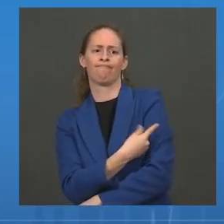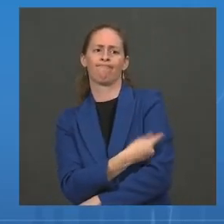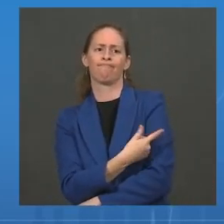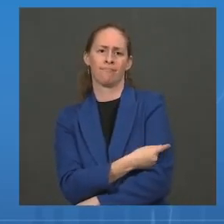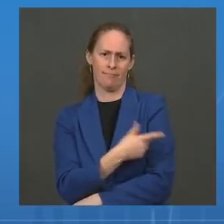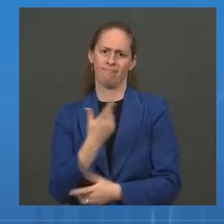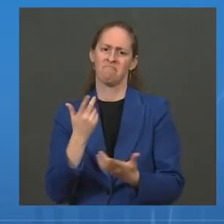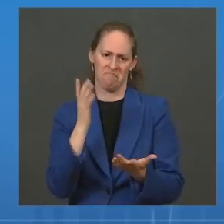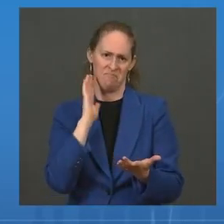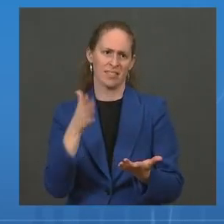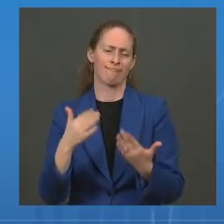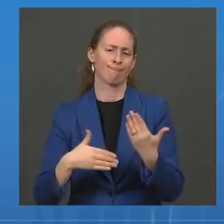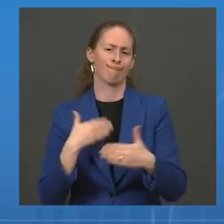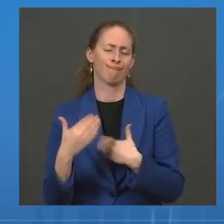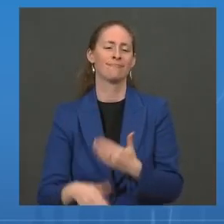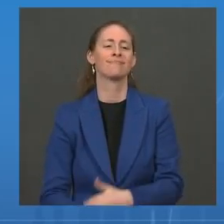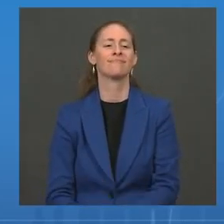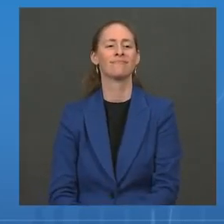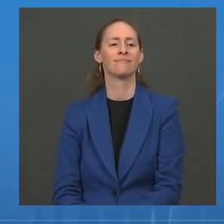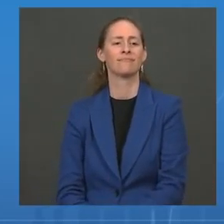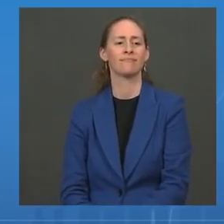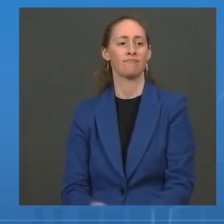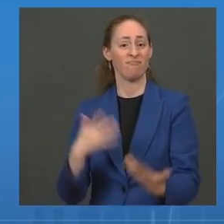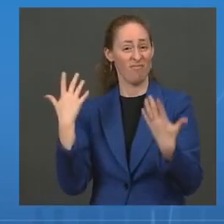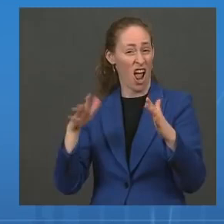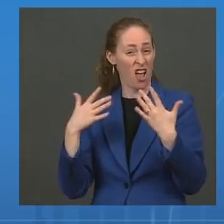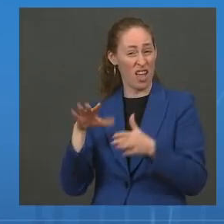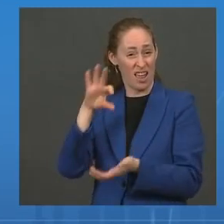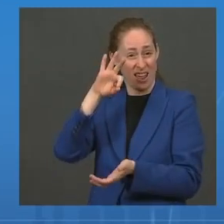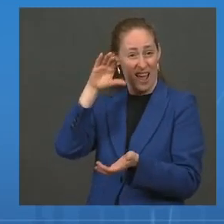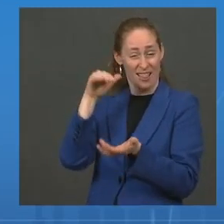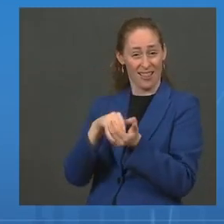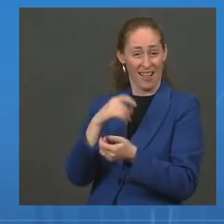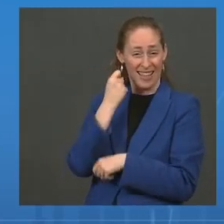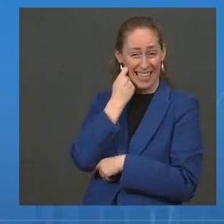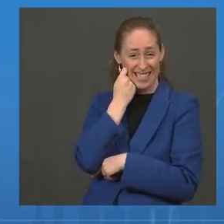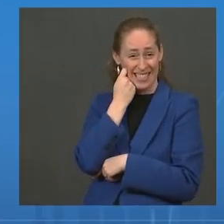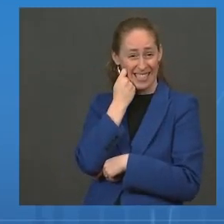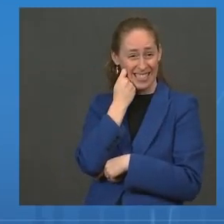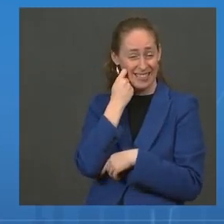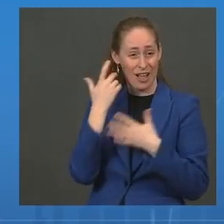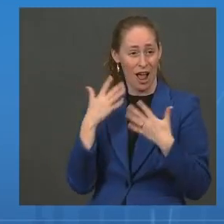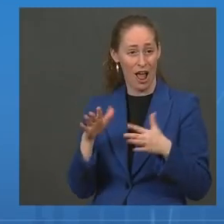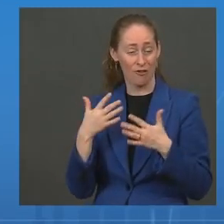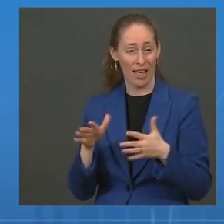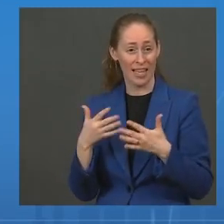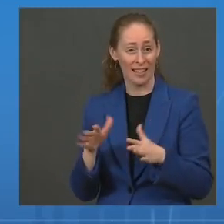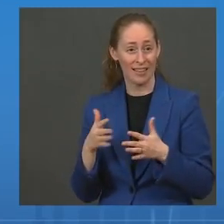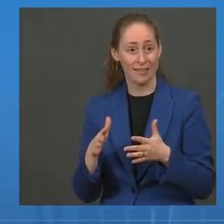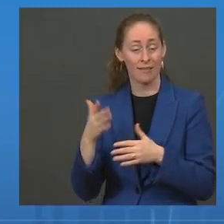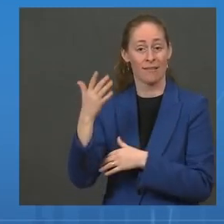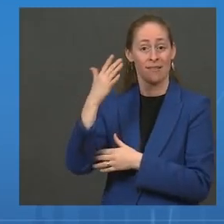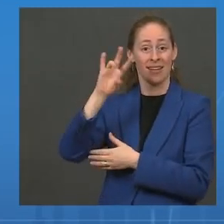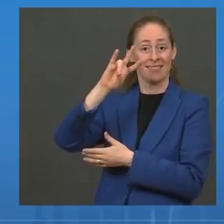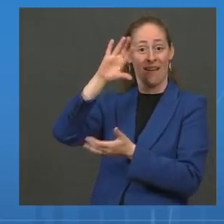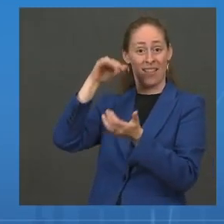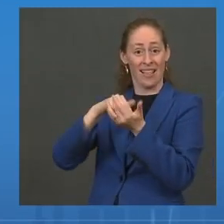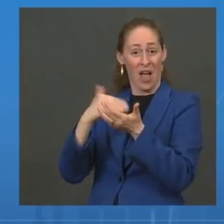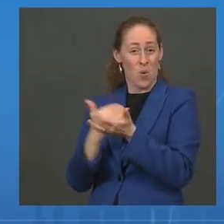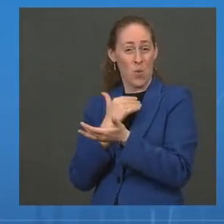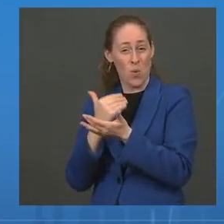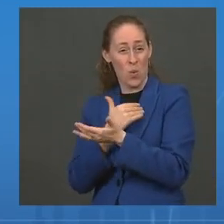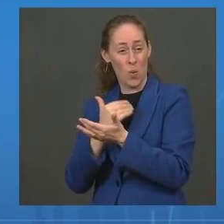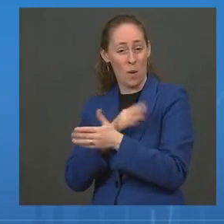,000 kids already having received their first shot, 700,000 appointments already scheduled at local pharmacies